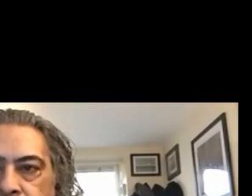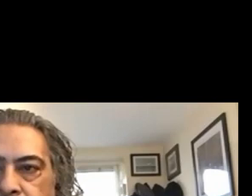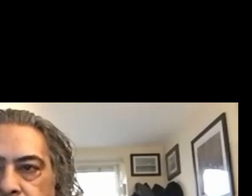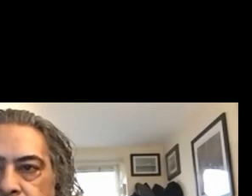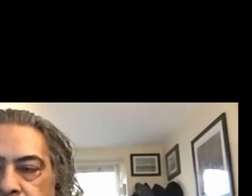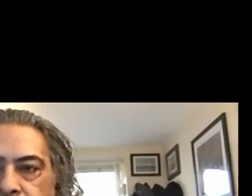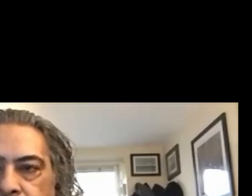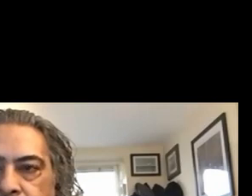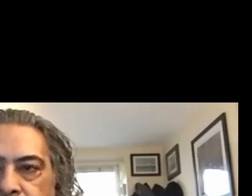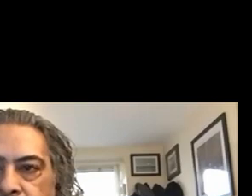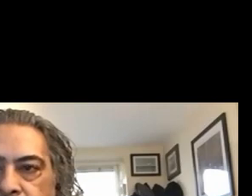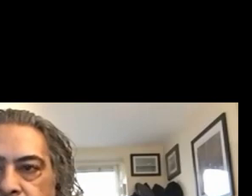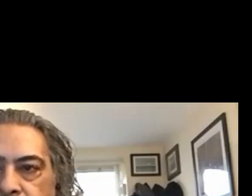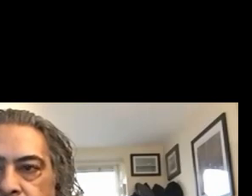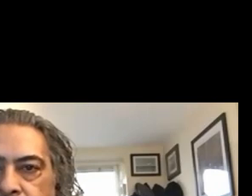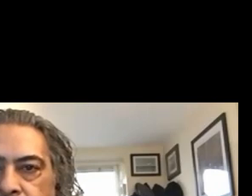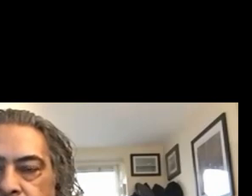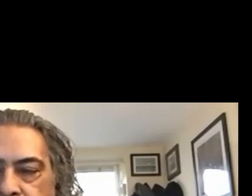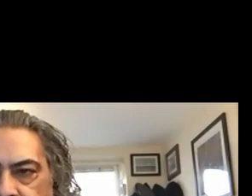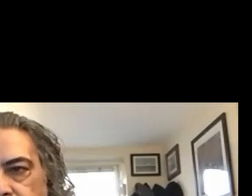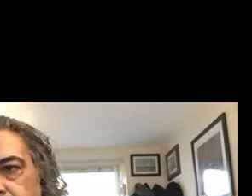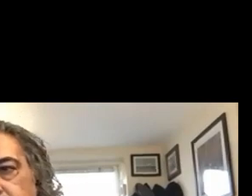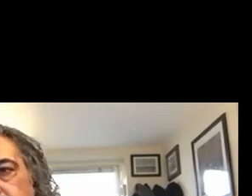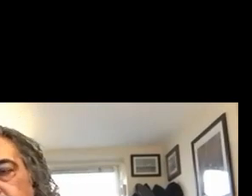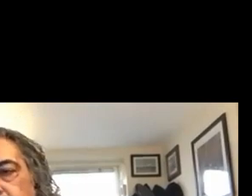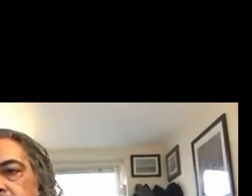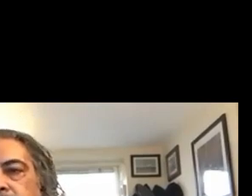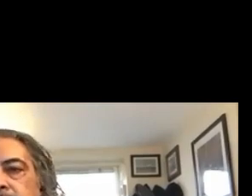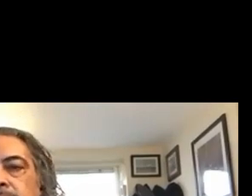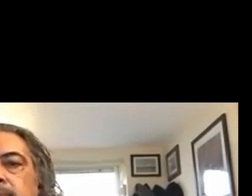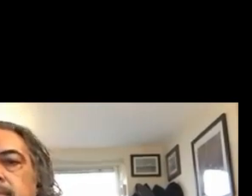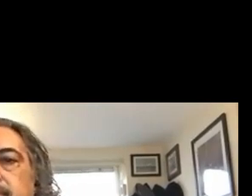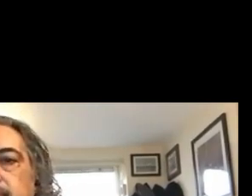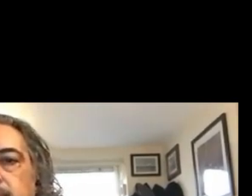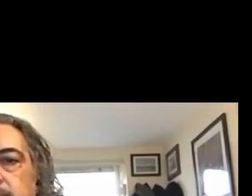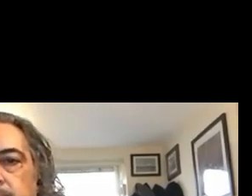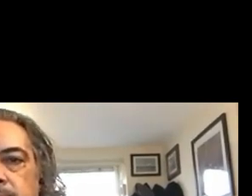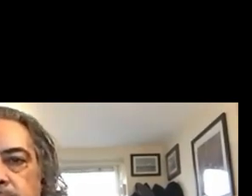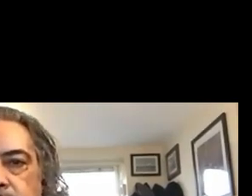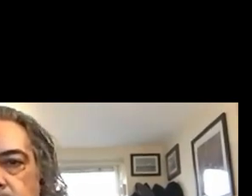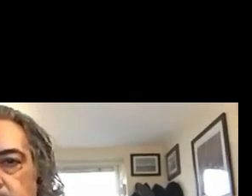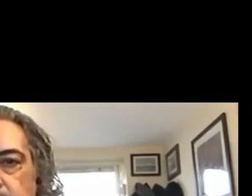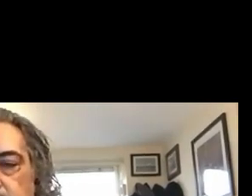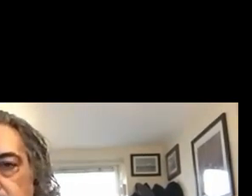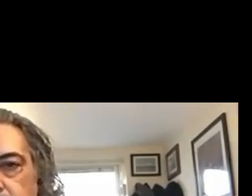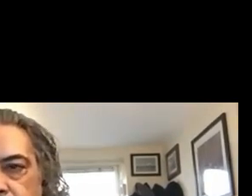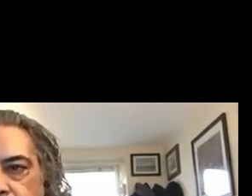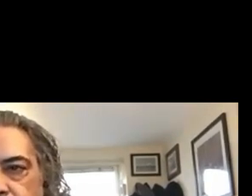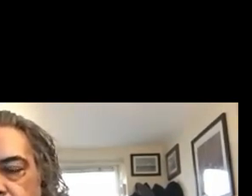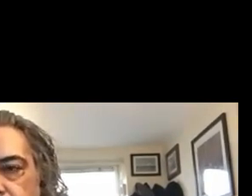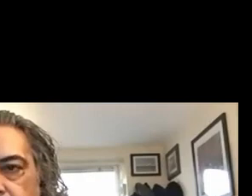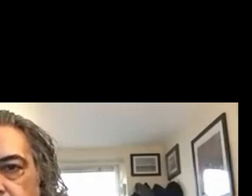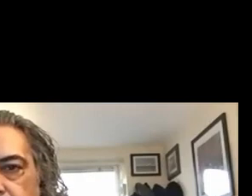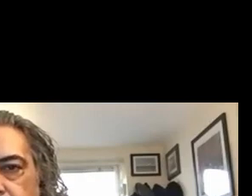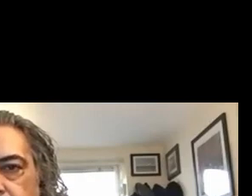those clips, I wanted to show what the Deaf community is like across the globe and what real